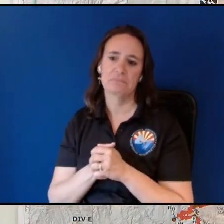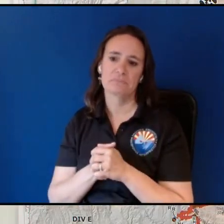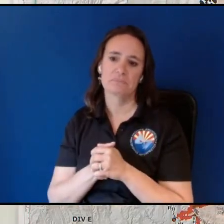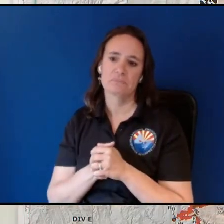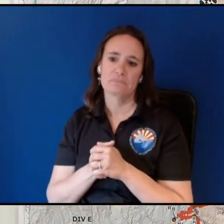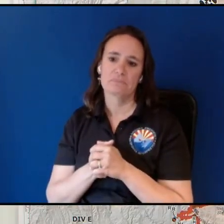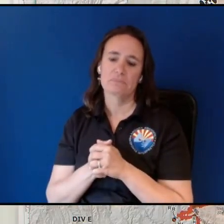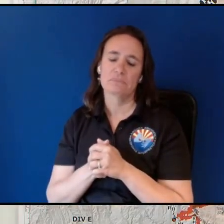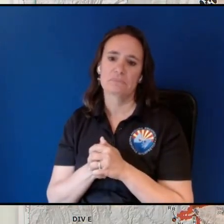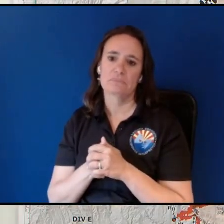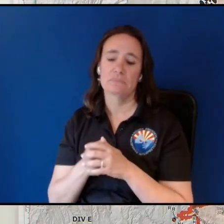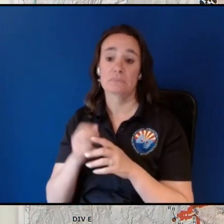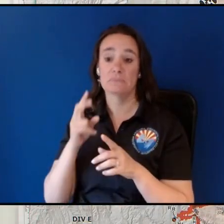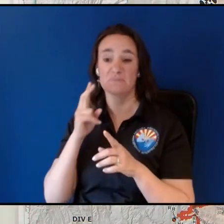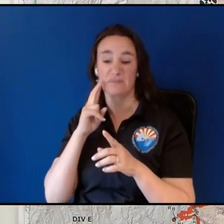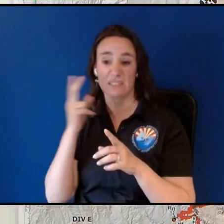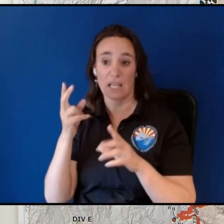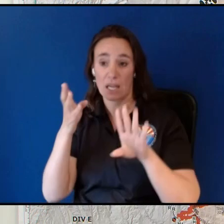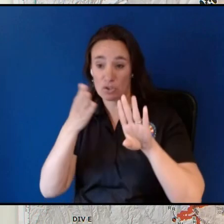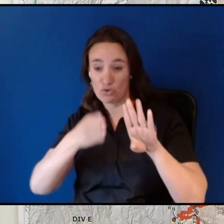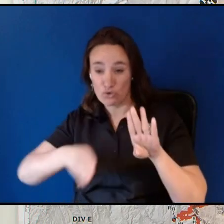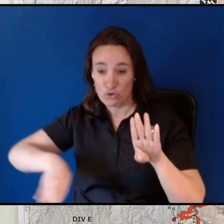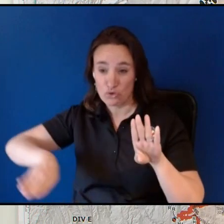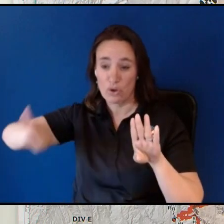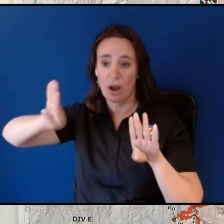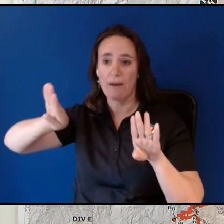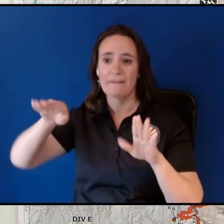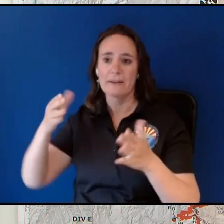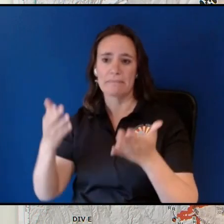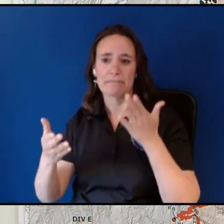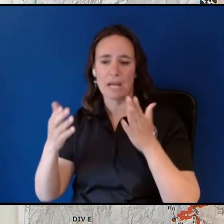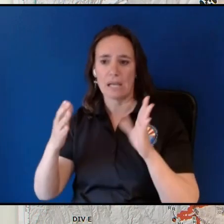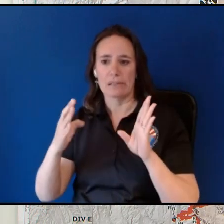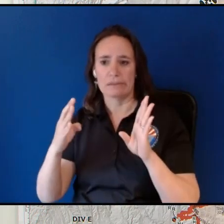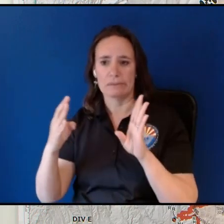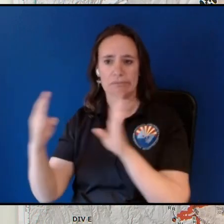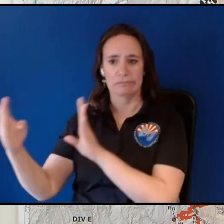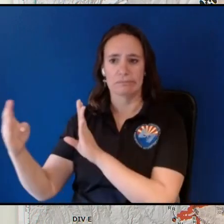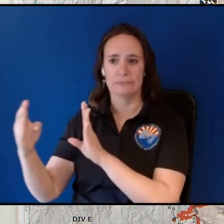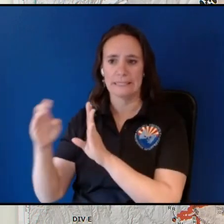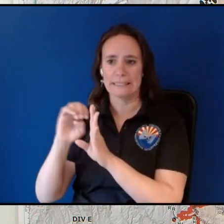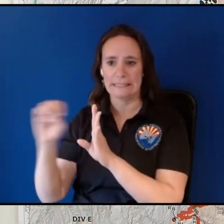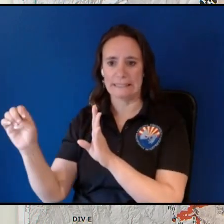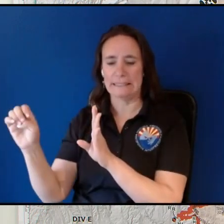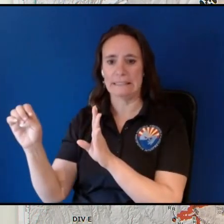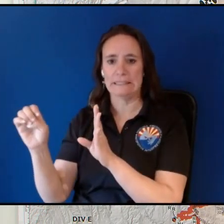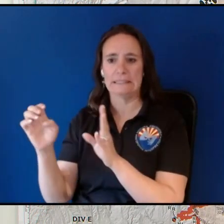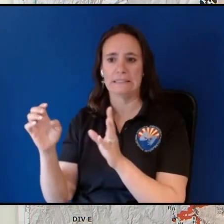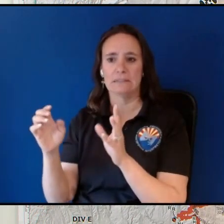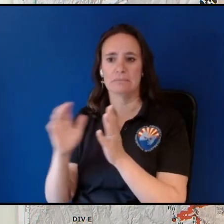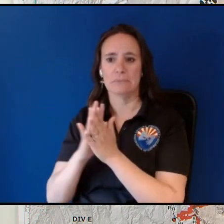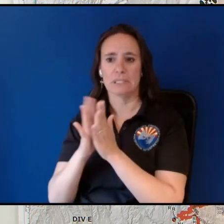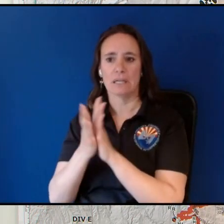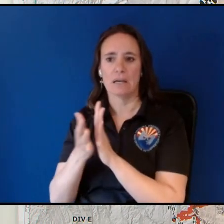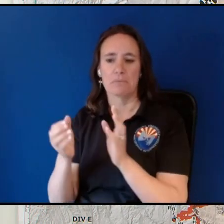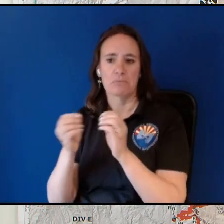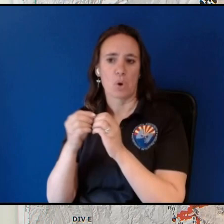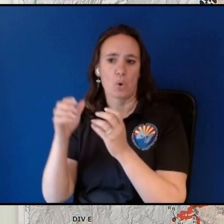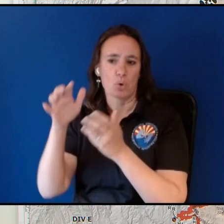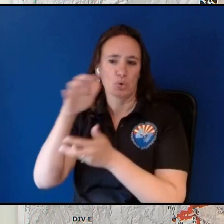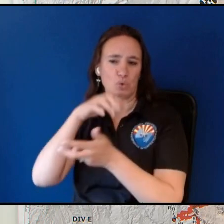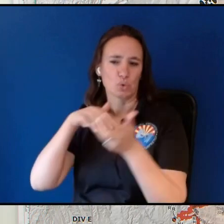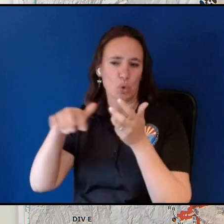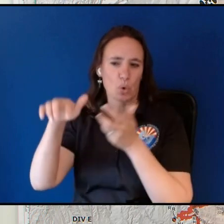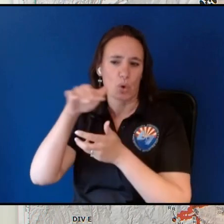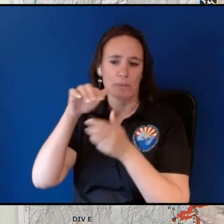trough might finally want to accelerate a little bit eastward and that could bring us into more of a stormy pattern with potential for